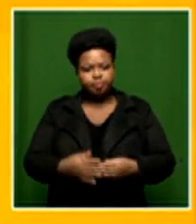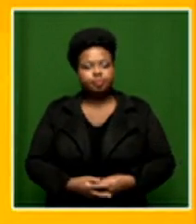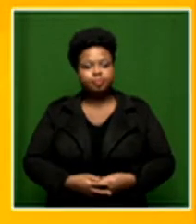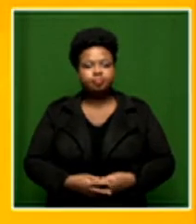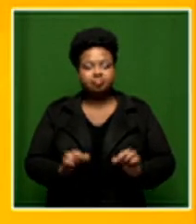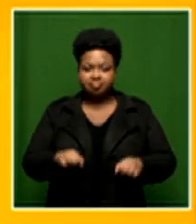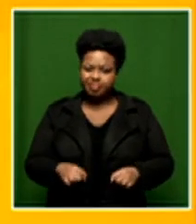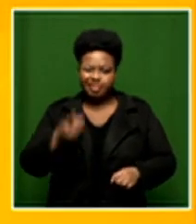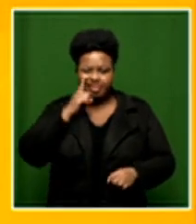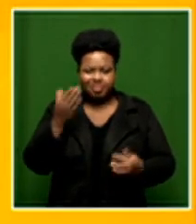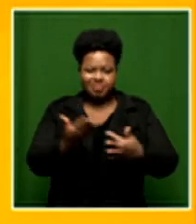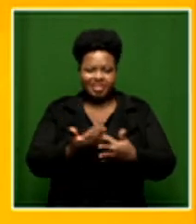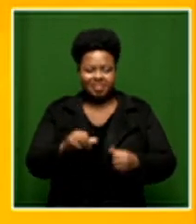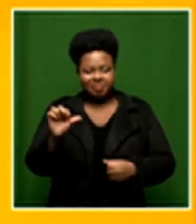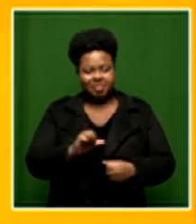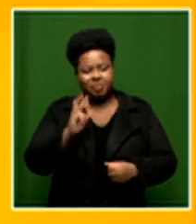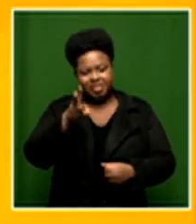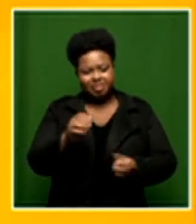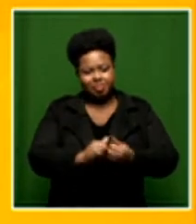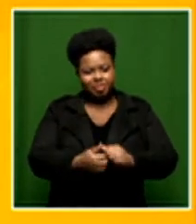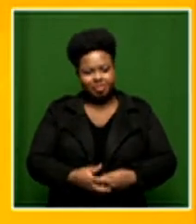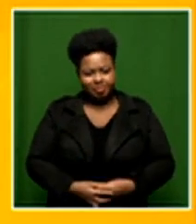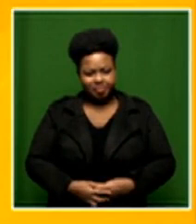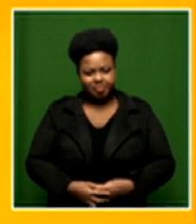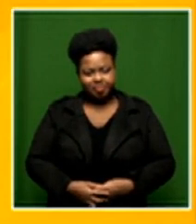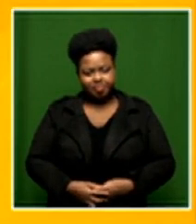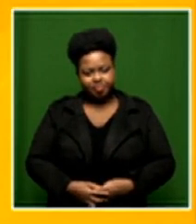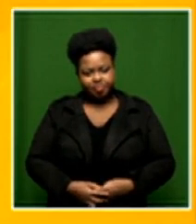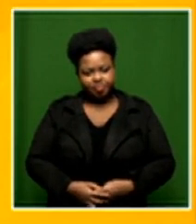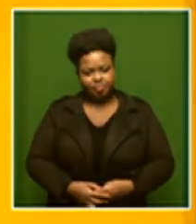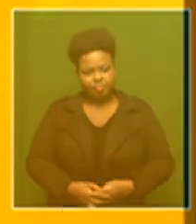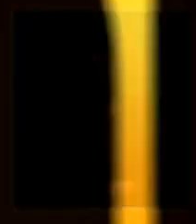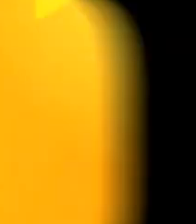currently let's quickly take a break we'll see you with sports news with them and after this